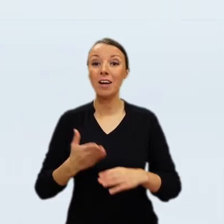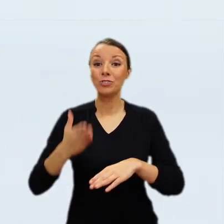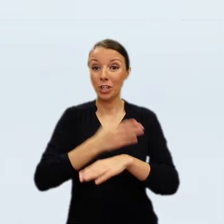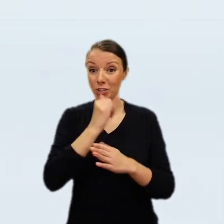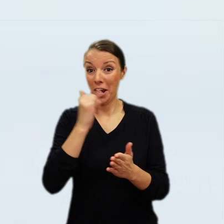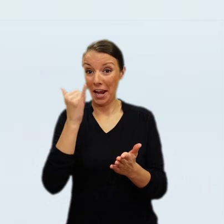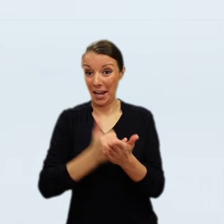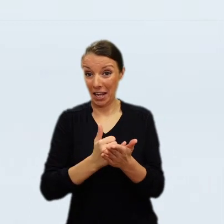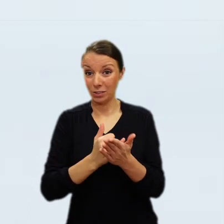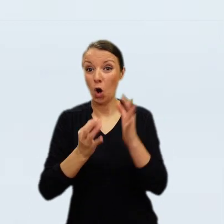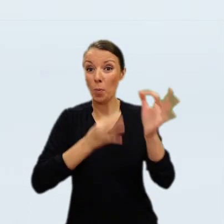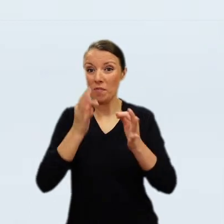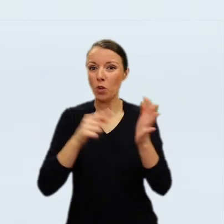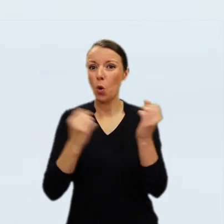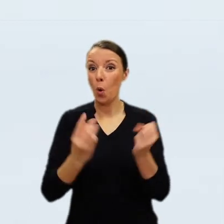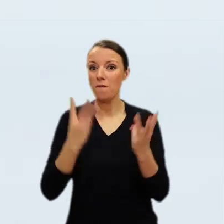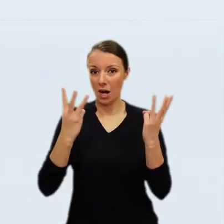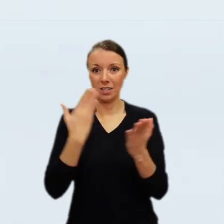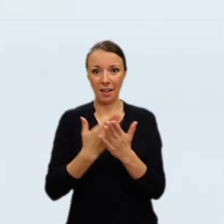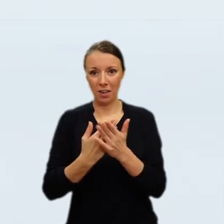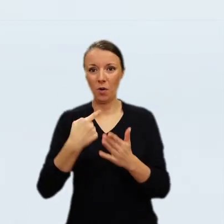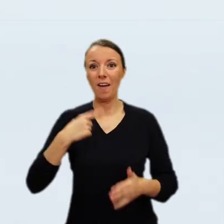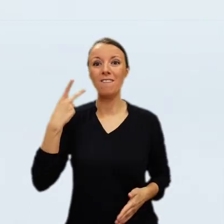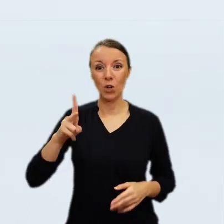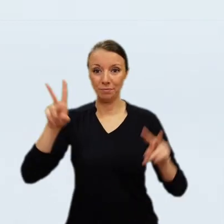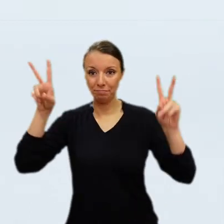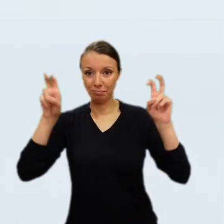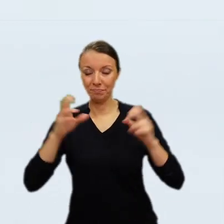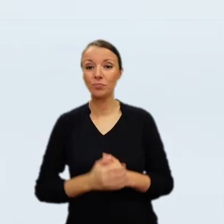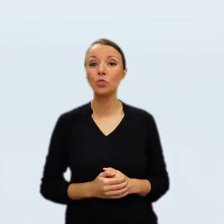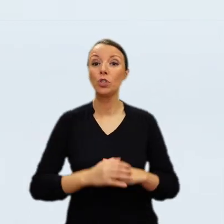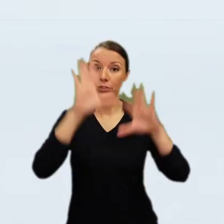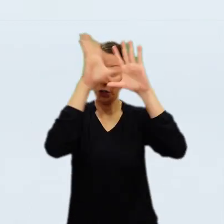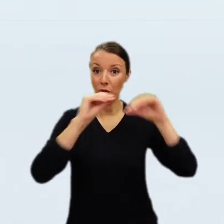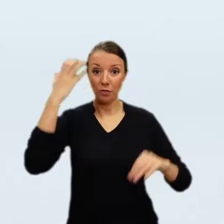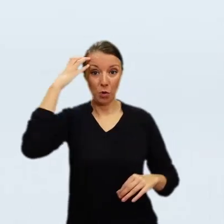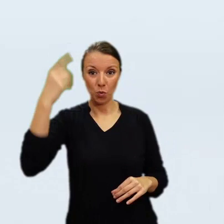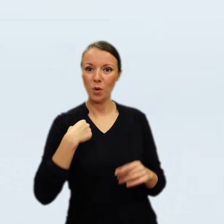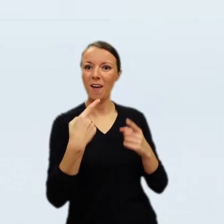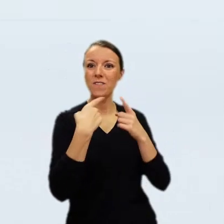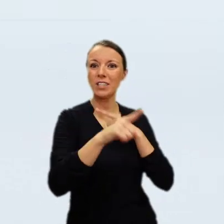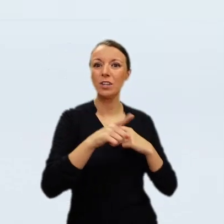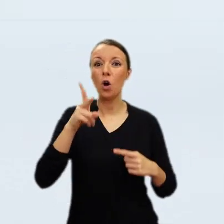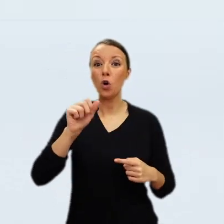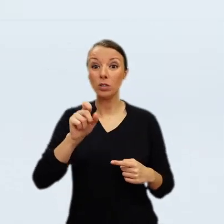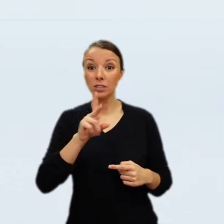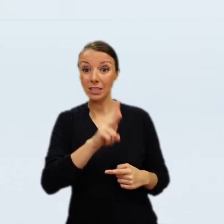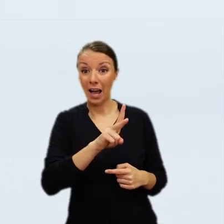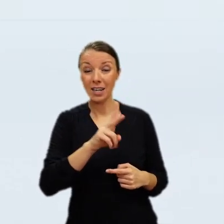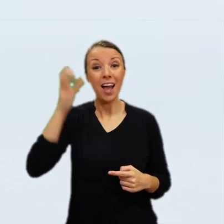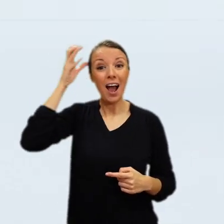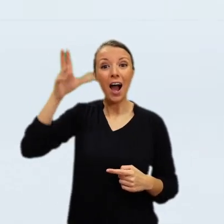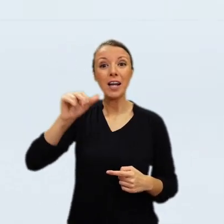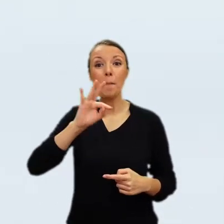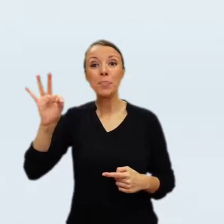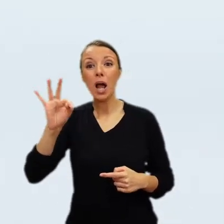equally full of gaps which leave us wondering. Oginski had been on a diplomatic mission to both Germany and the